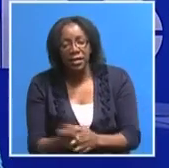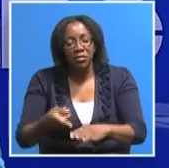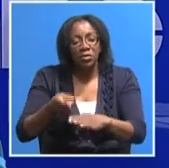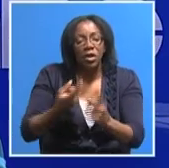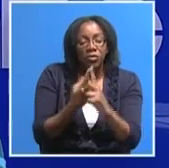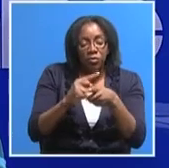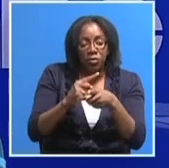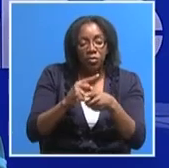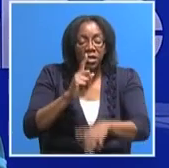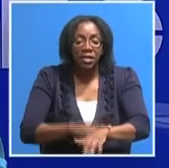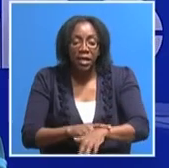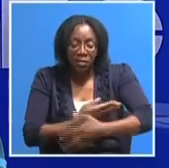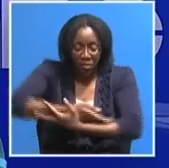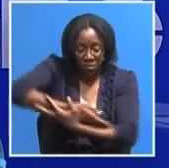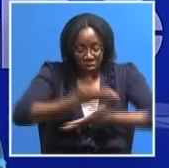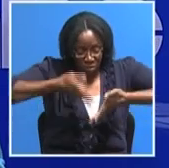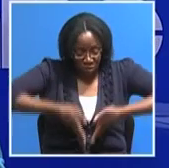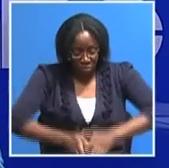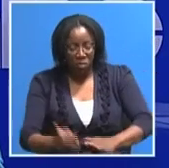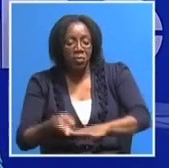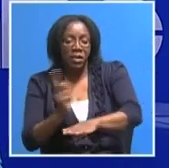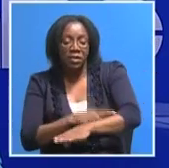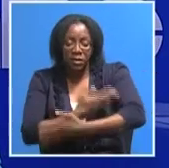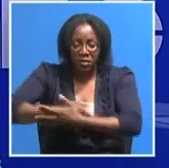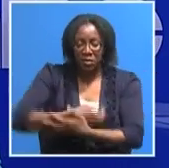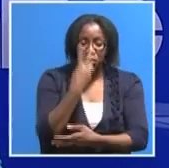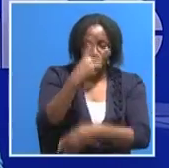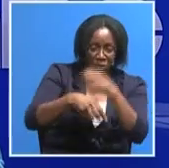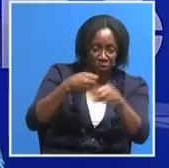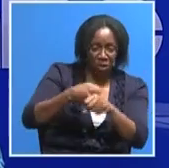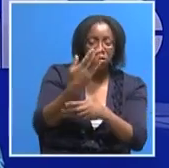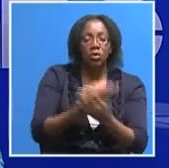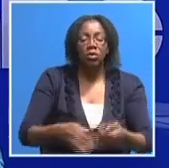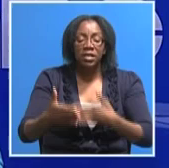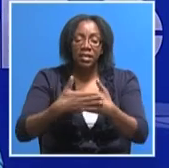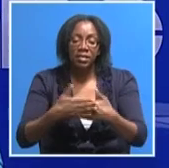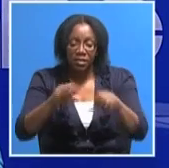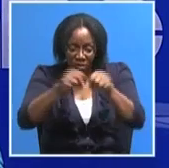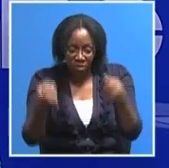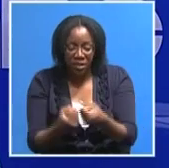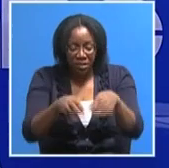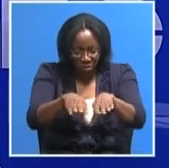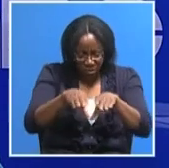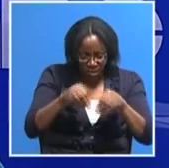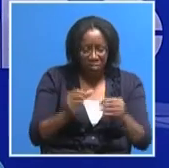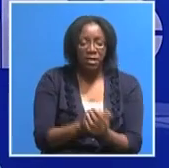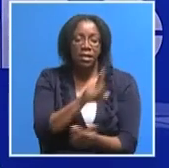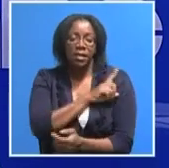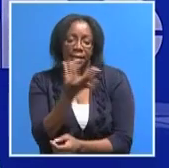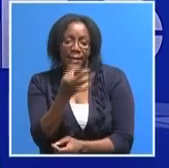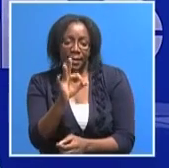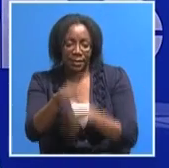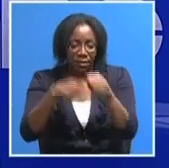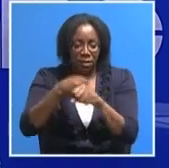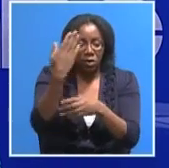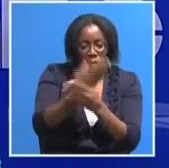take care of the child. Recently, the foundation members took in a heavily pregnant 19-year-old girl who had found comfort